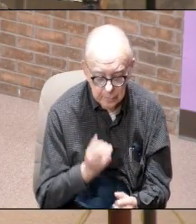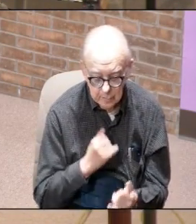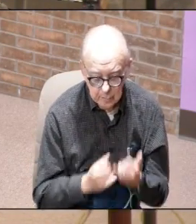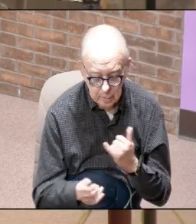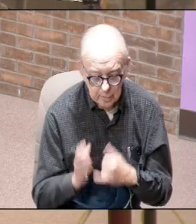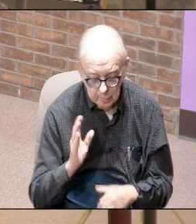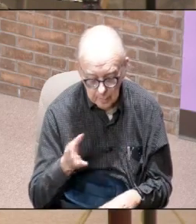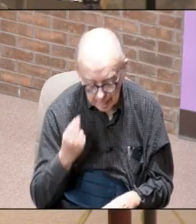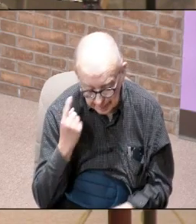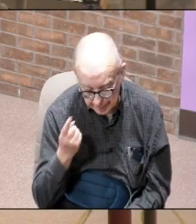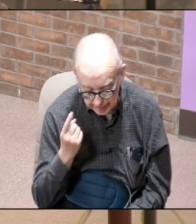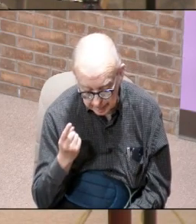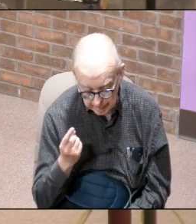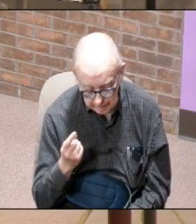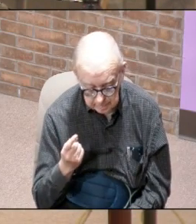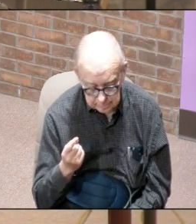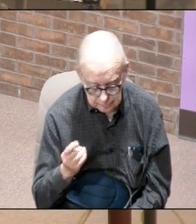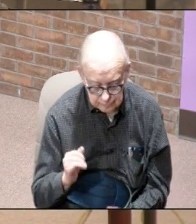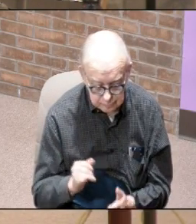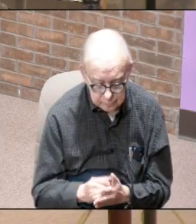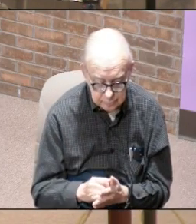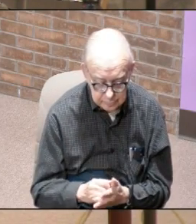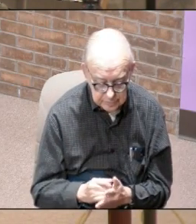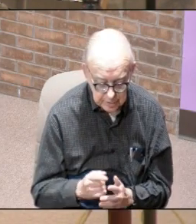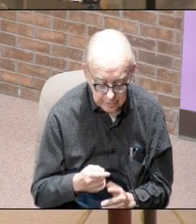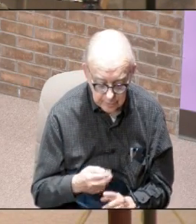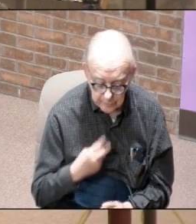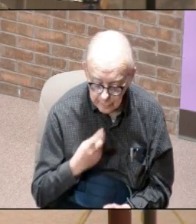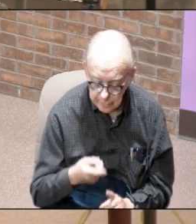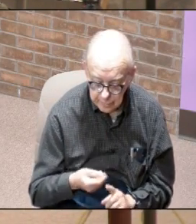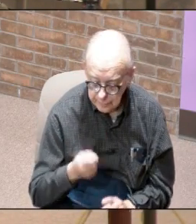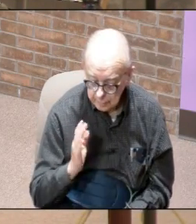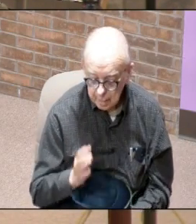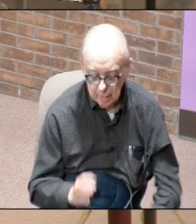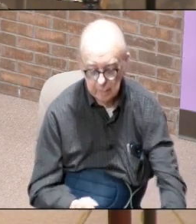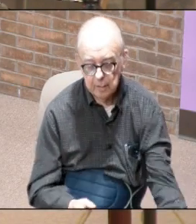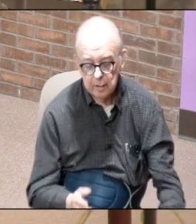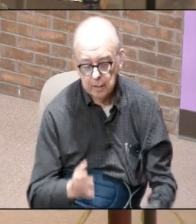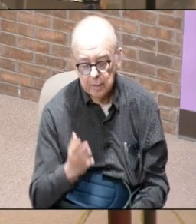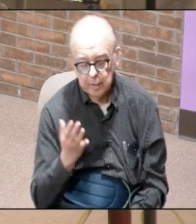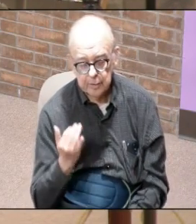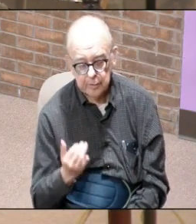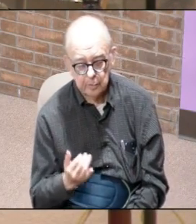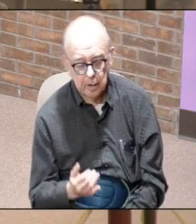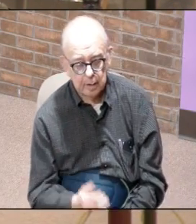assume that this was from God this is why